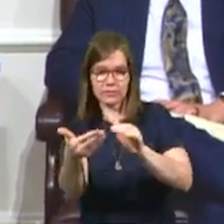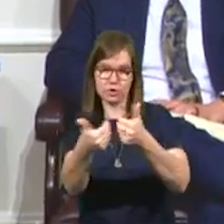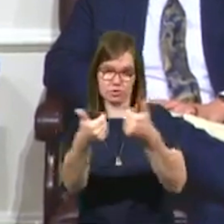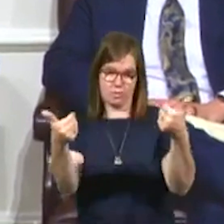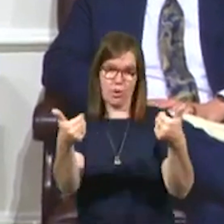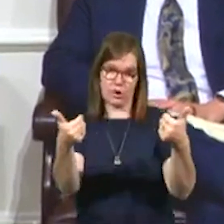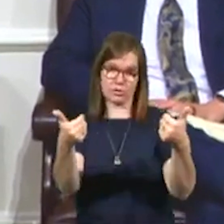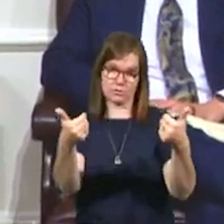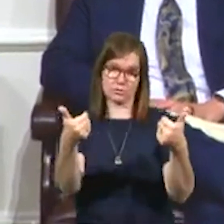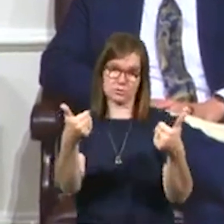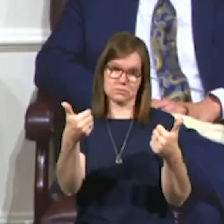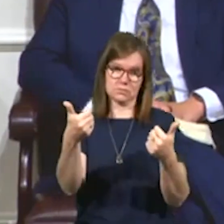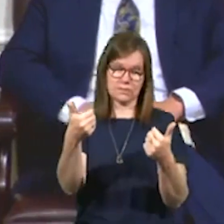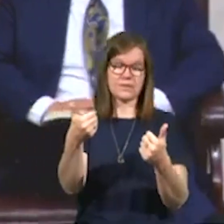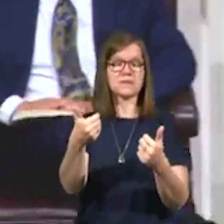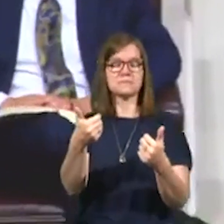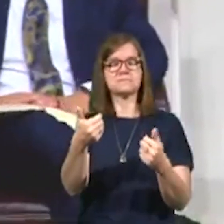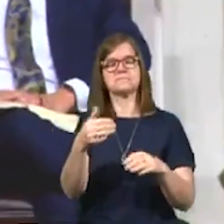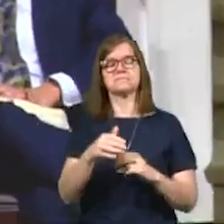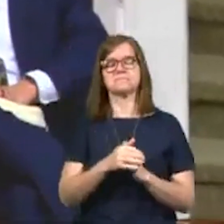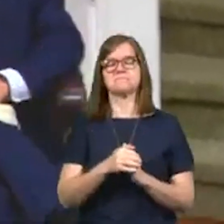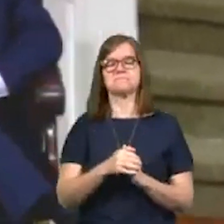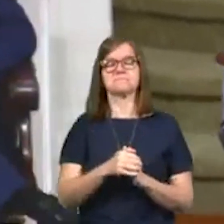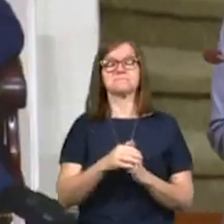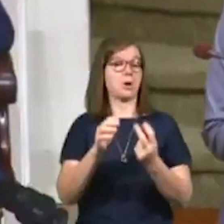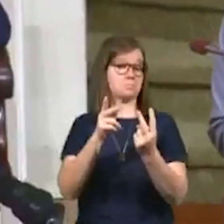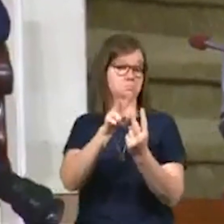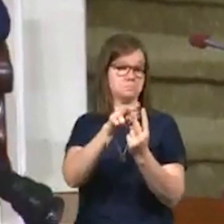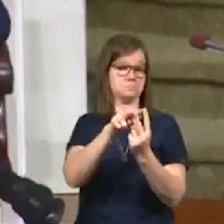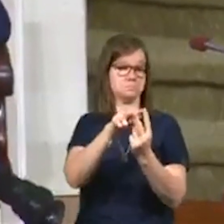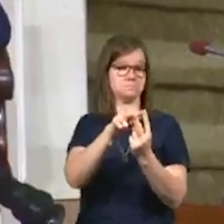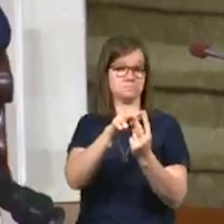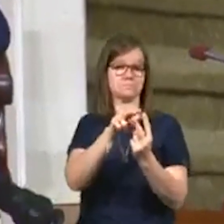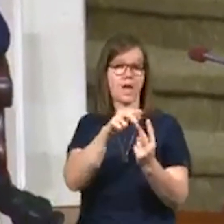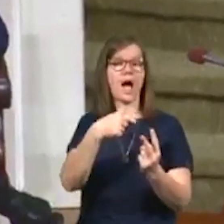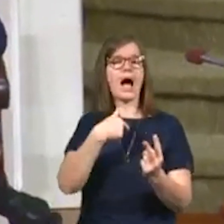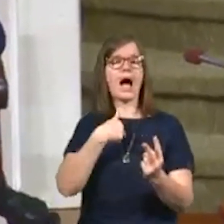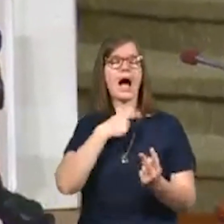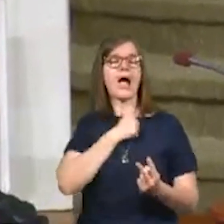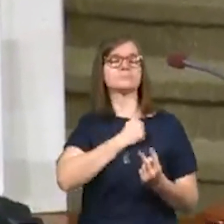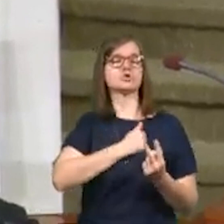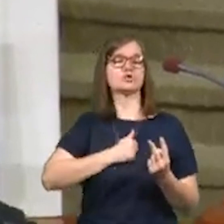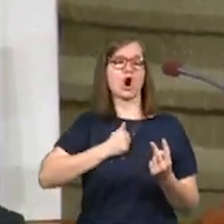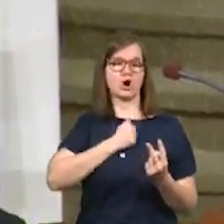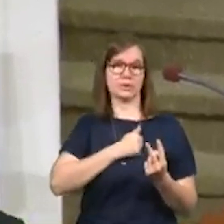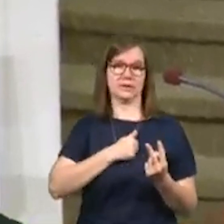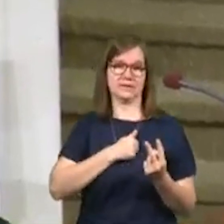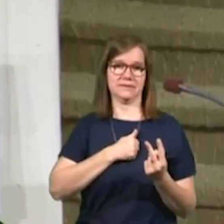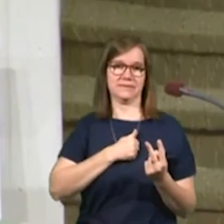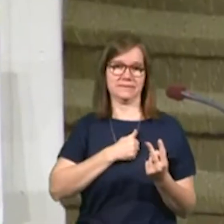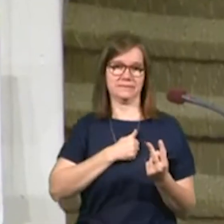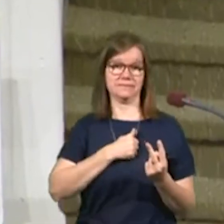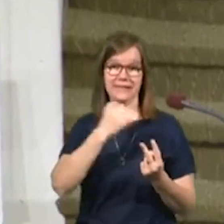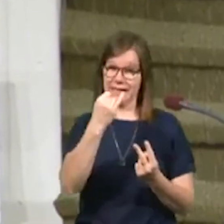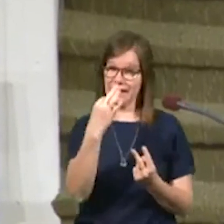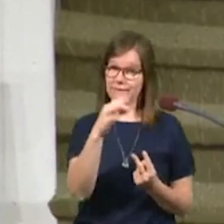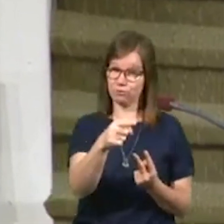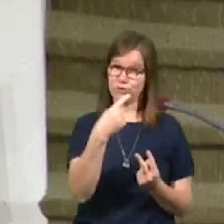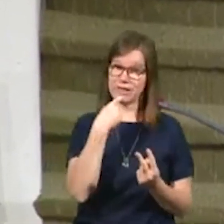Those words. How about these words? I'm sorry. Now, if you've ever said, I do,